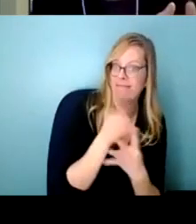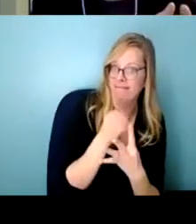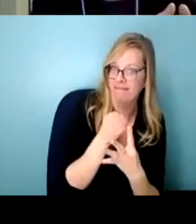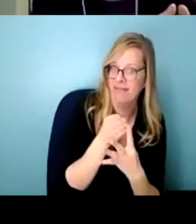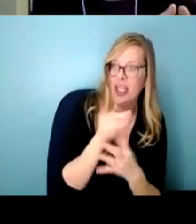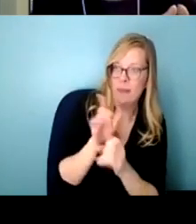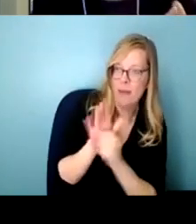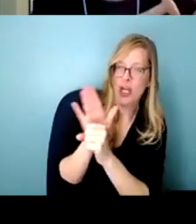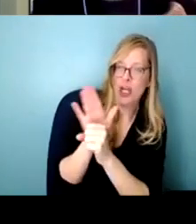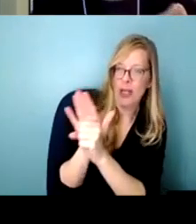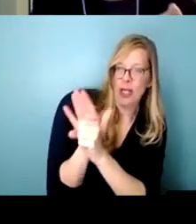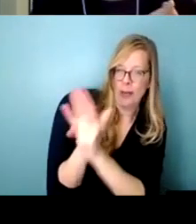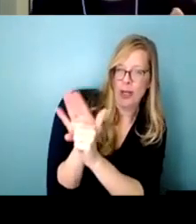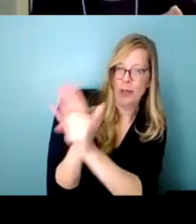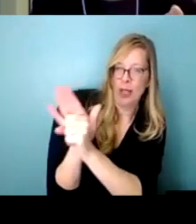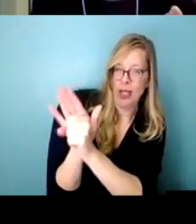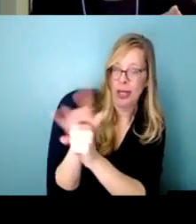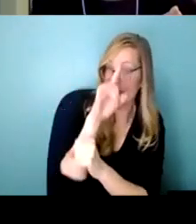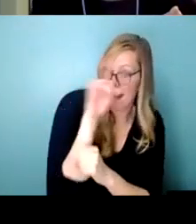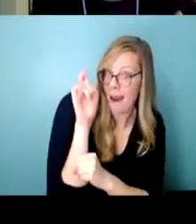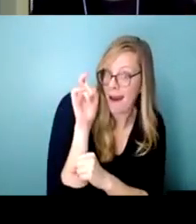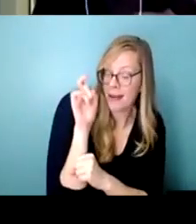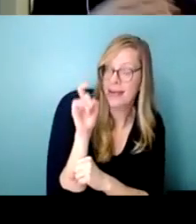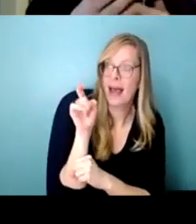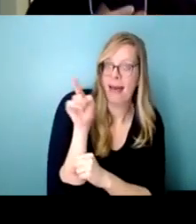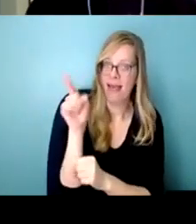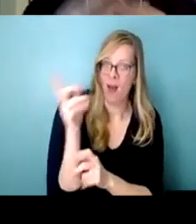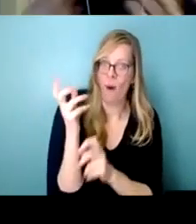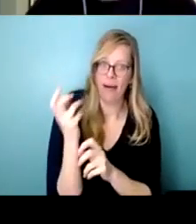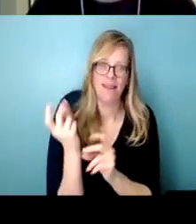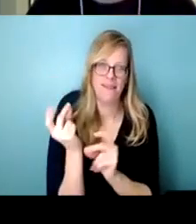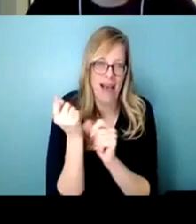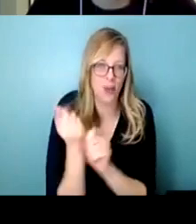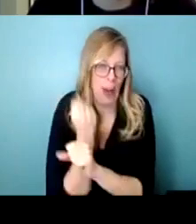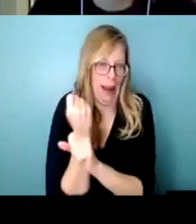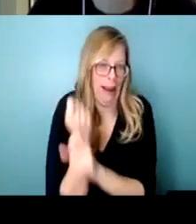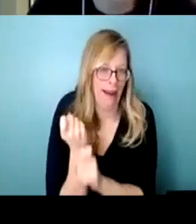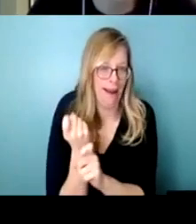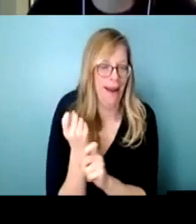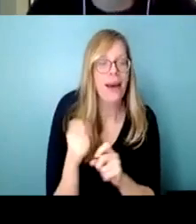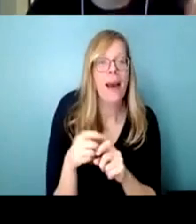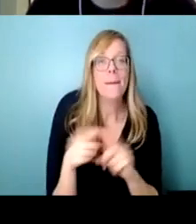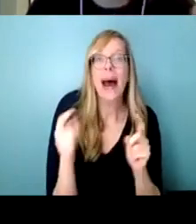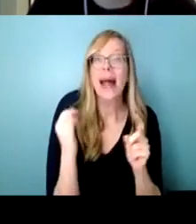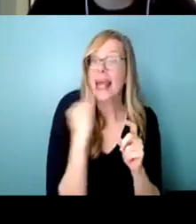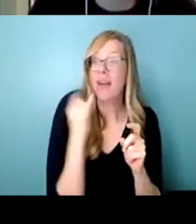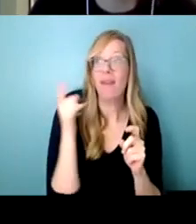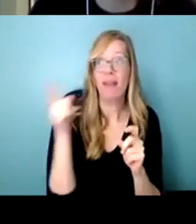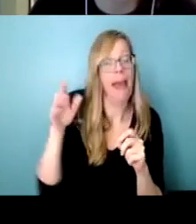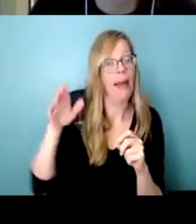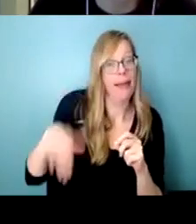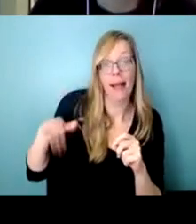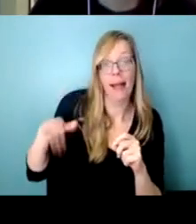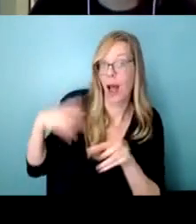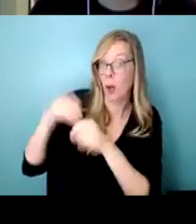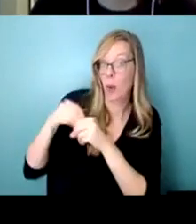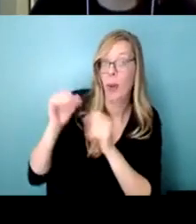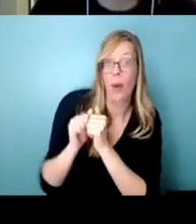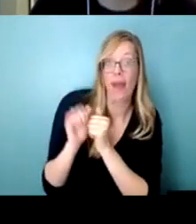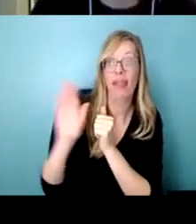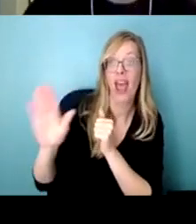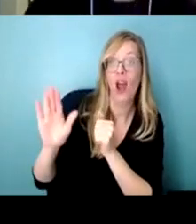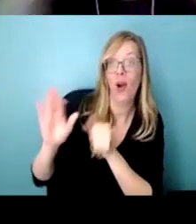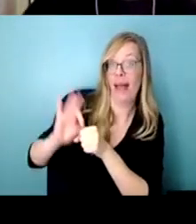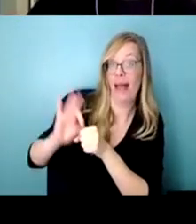push for it because they're wanting those quick wins and if but if you're wanting a change that they didn't have in their platform um